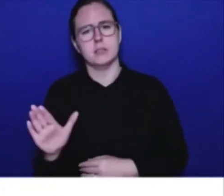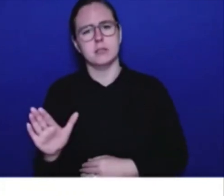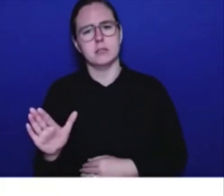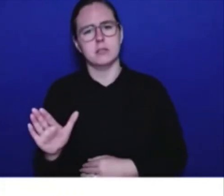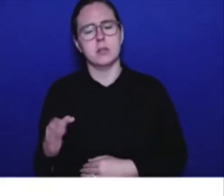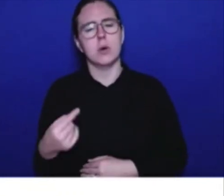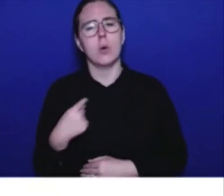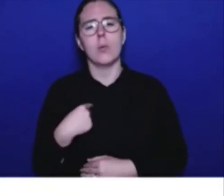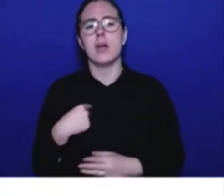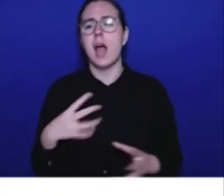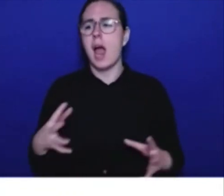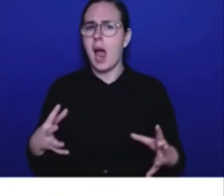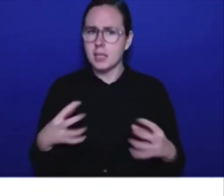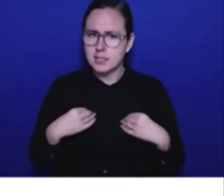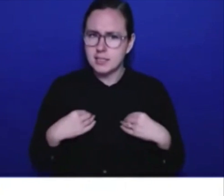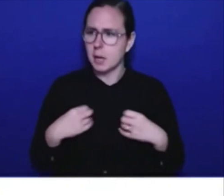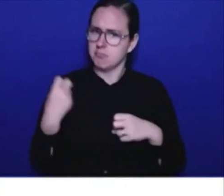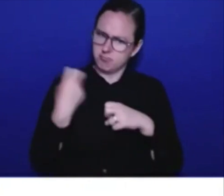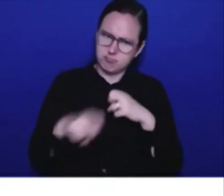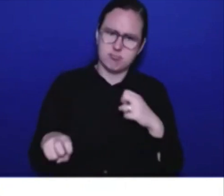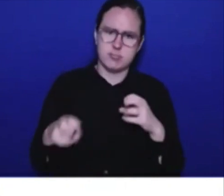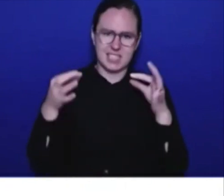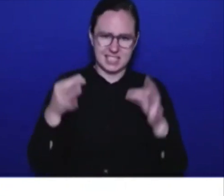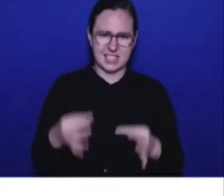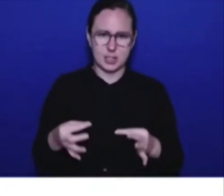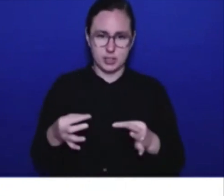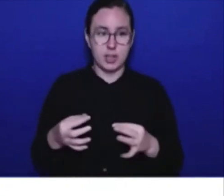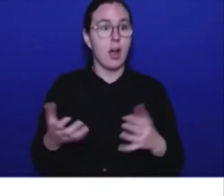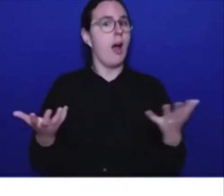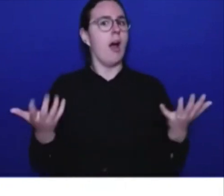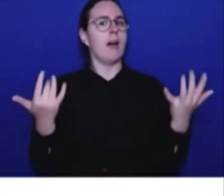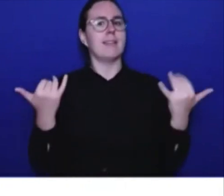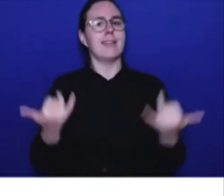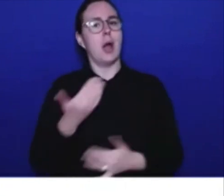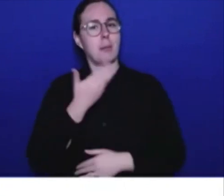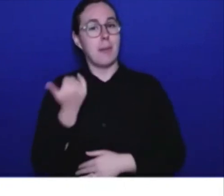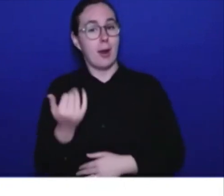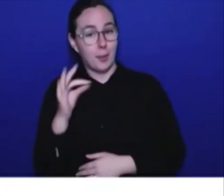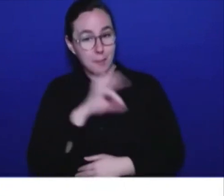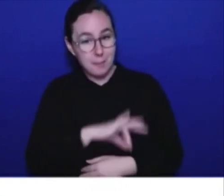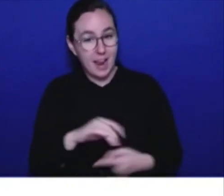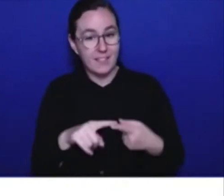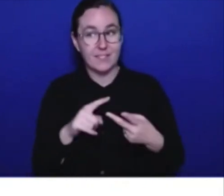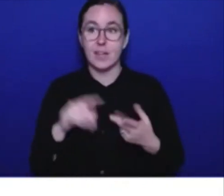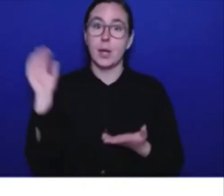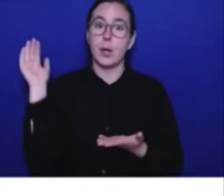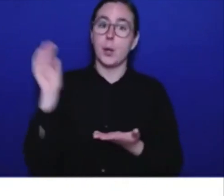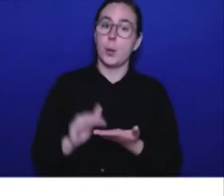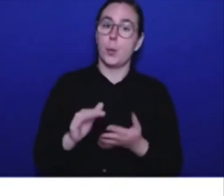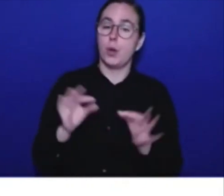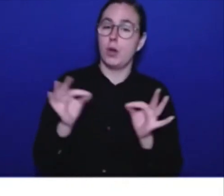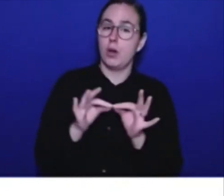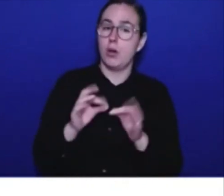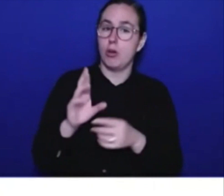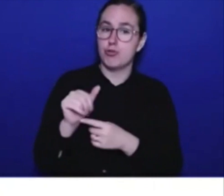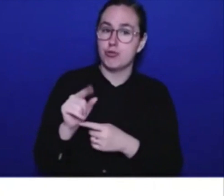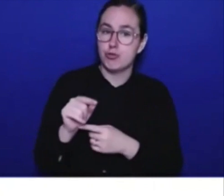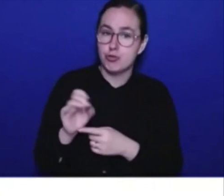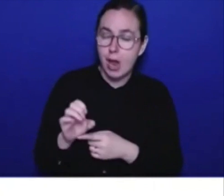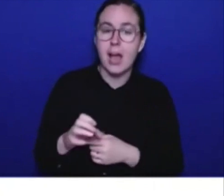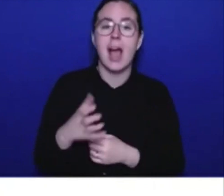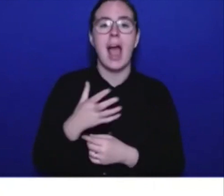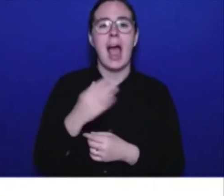Better benefits for British Columbians, lower rates, and we're building the reserves at ICBC to make sure that that buffer is there